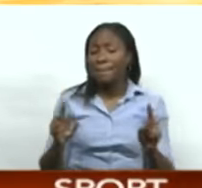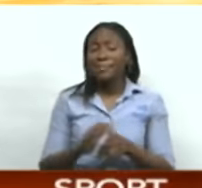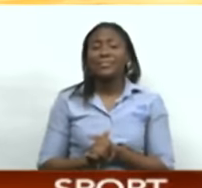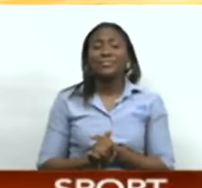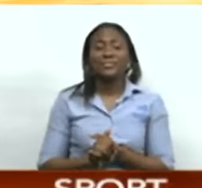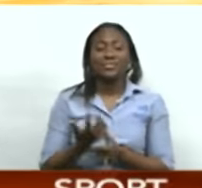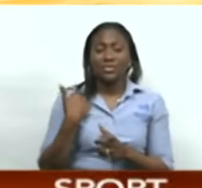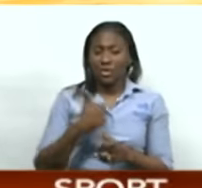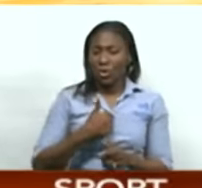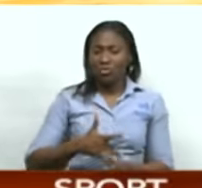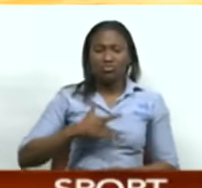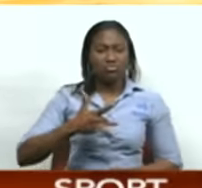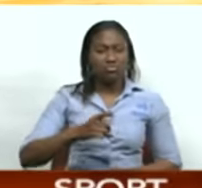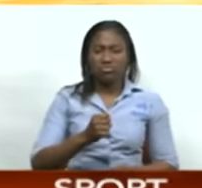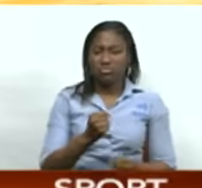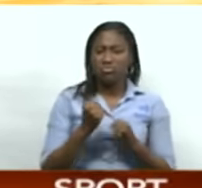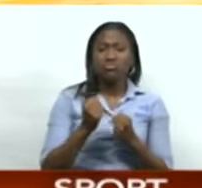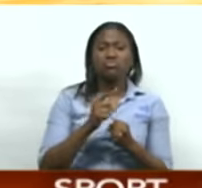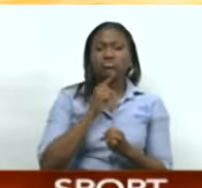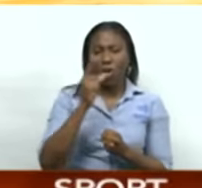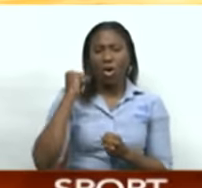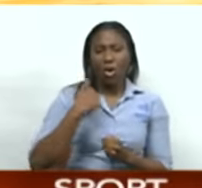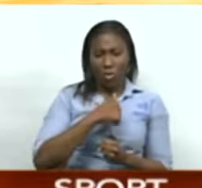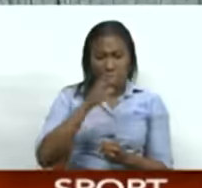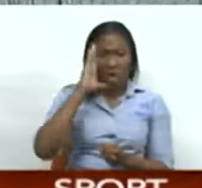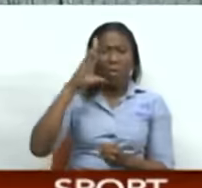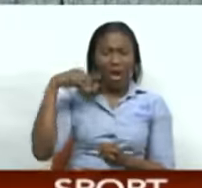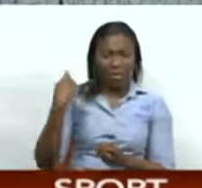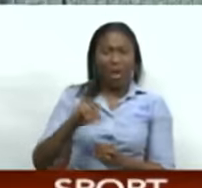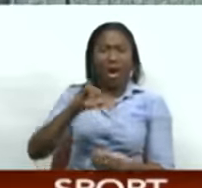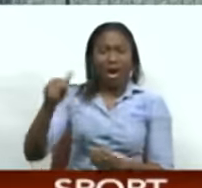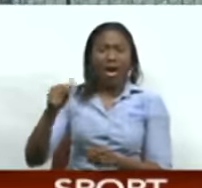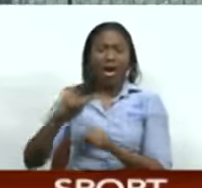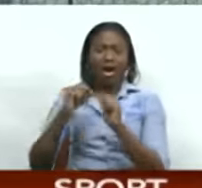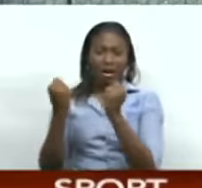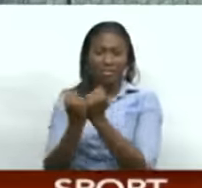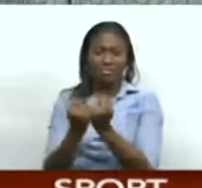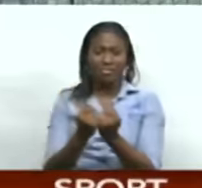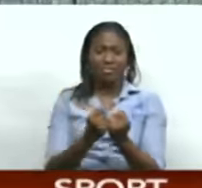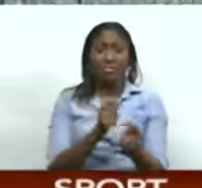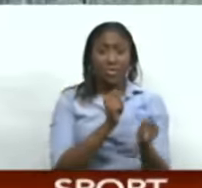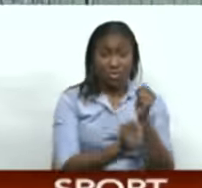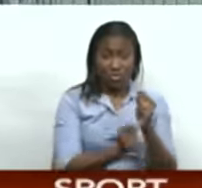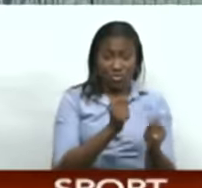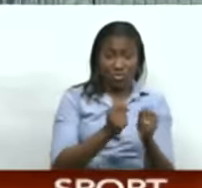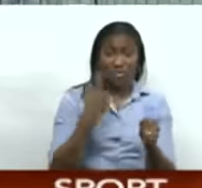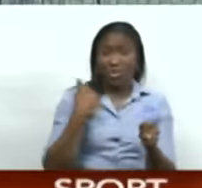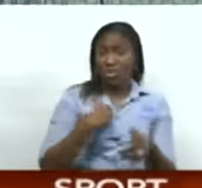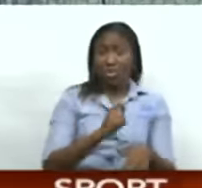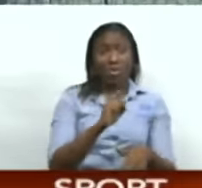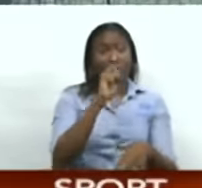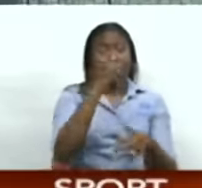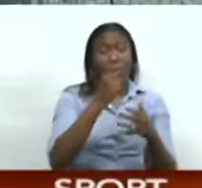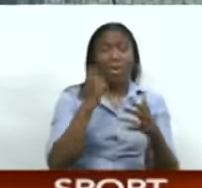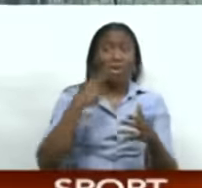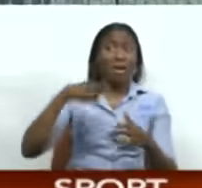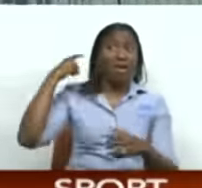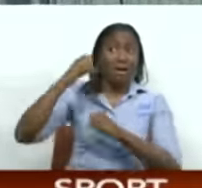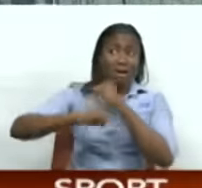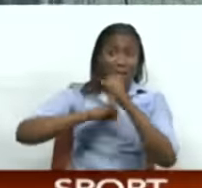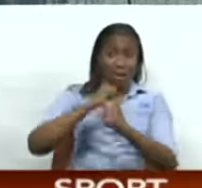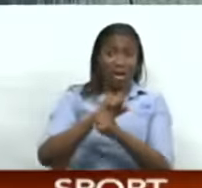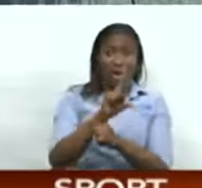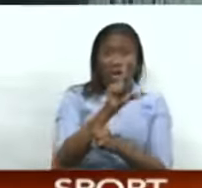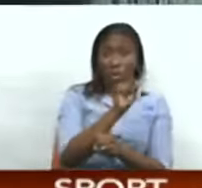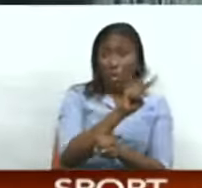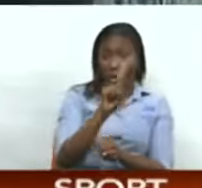are quietly confident that we will be able to basically overcome their challenges. The Red Force won the last of 12 Super 50 titles back in 2021.